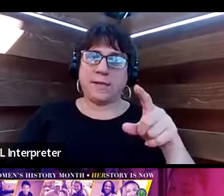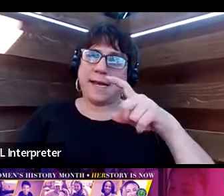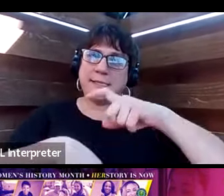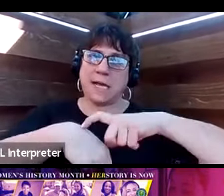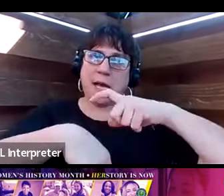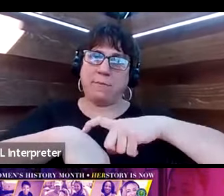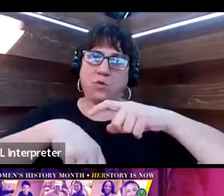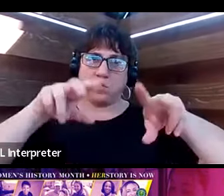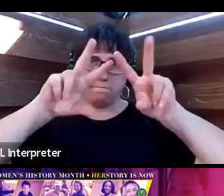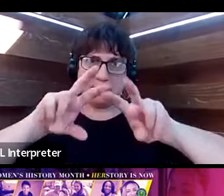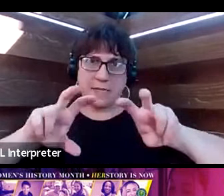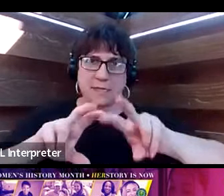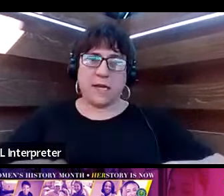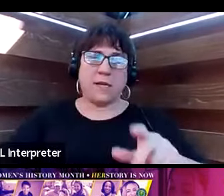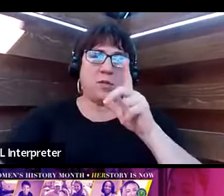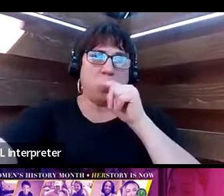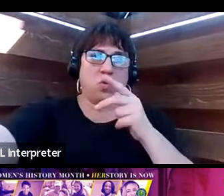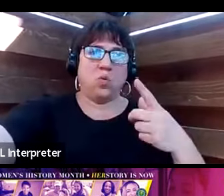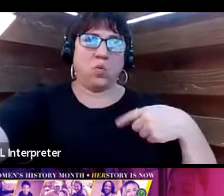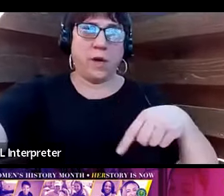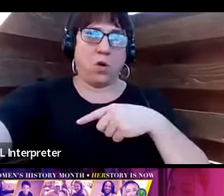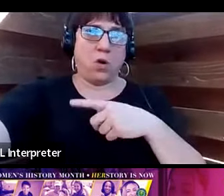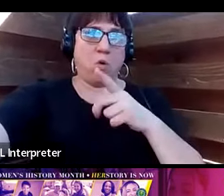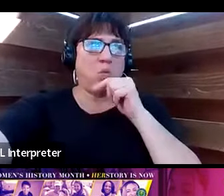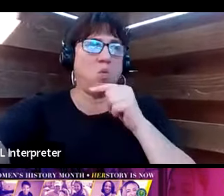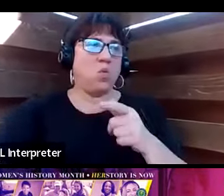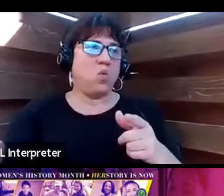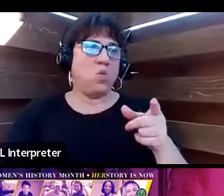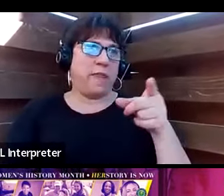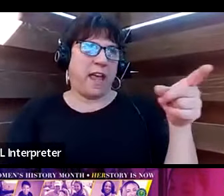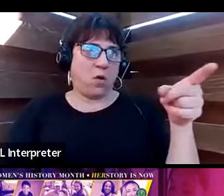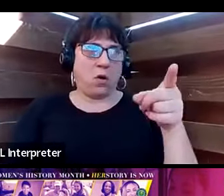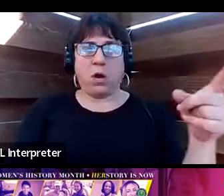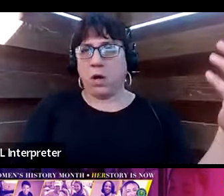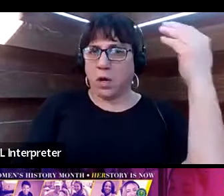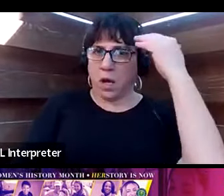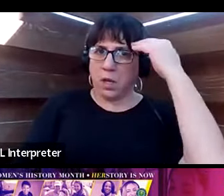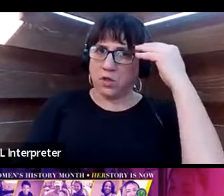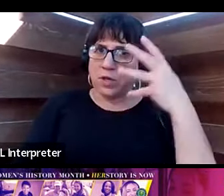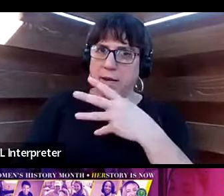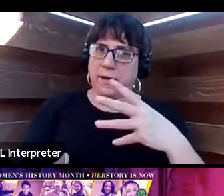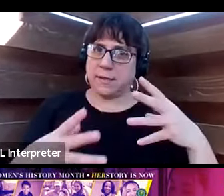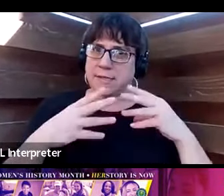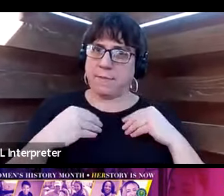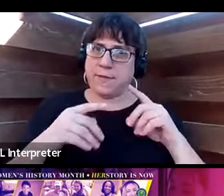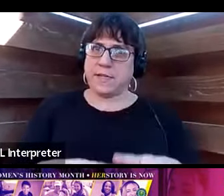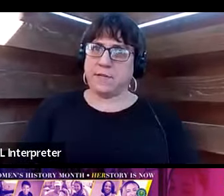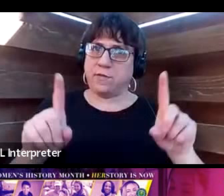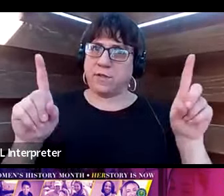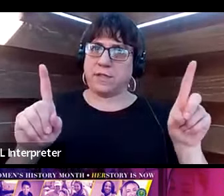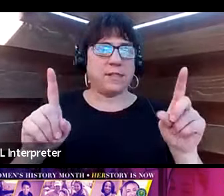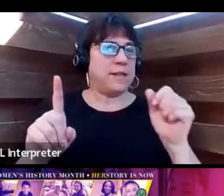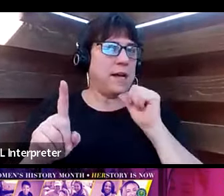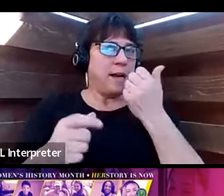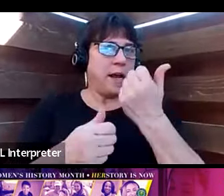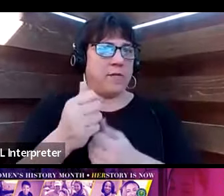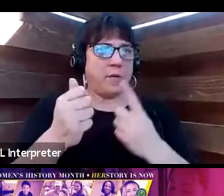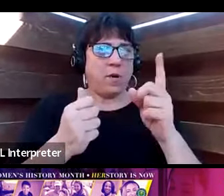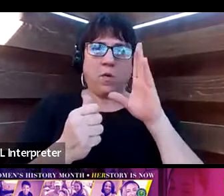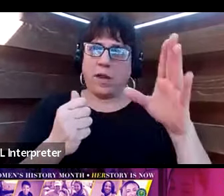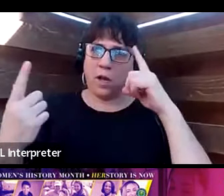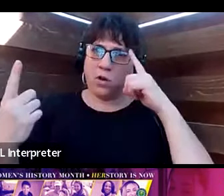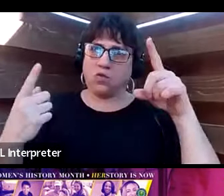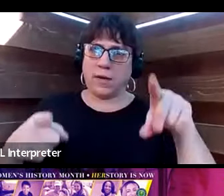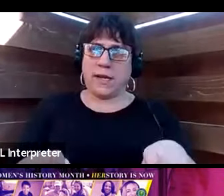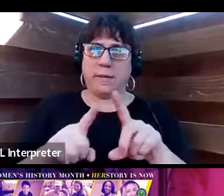to assess who we are, who they are, acknowledge it, and accept the differences. Not everyone's going to agree,